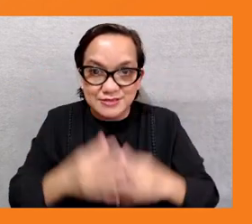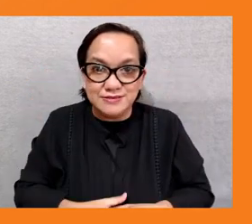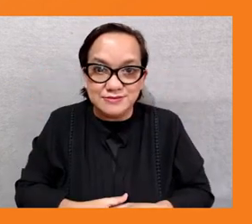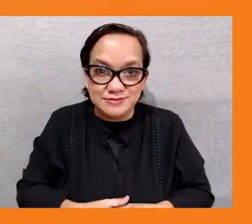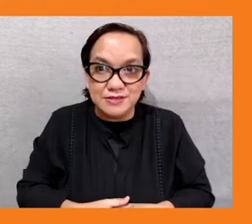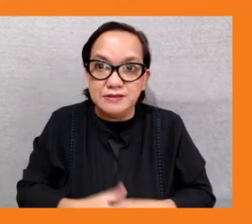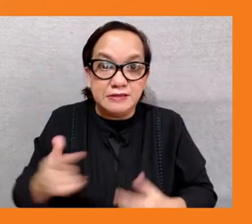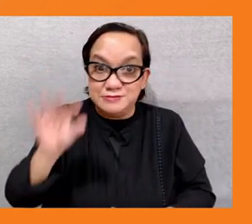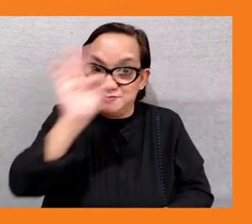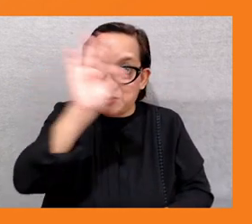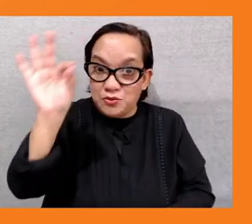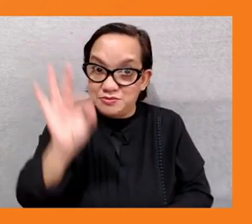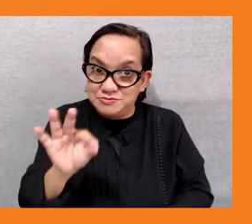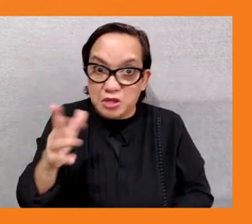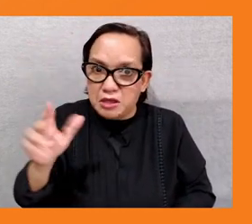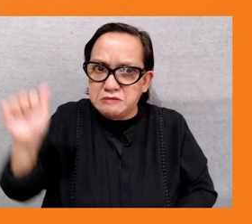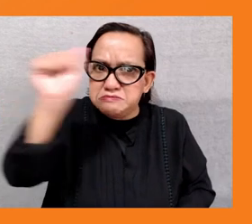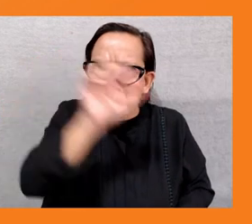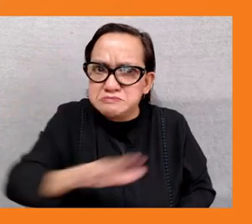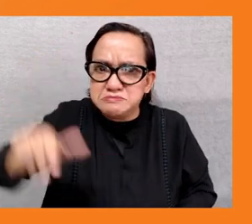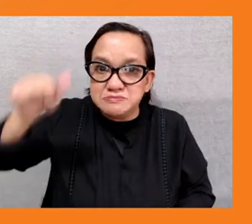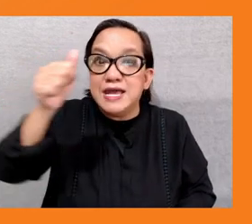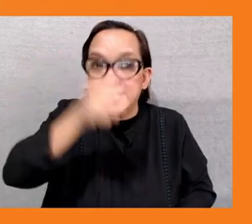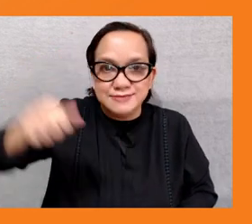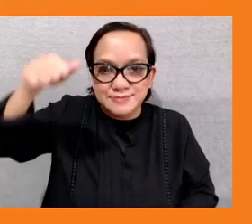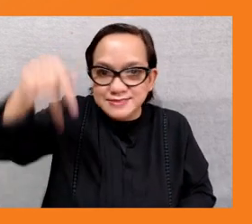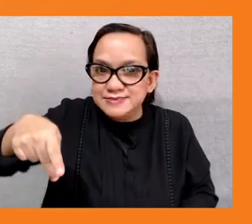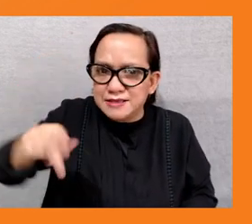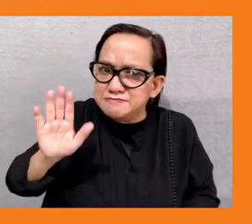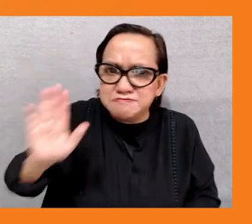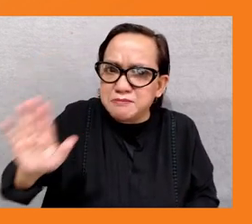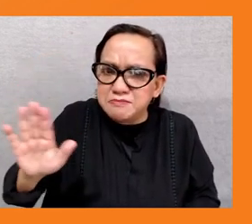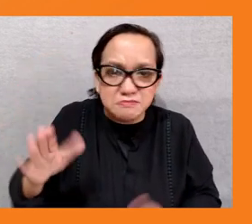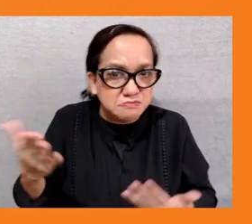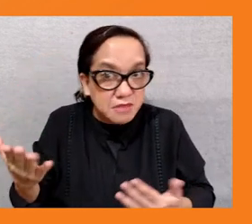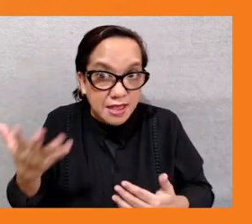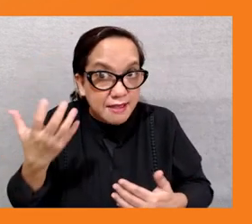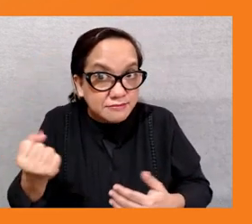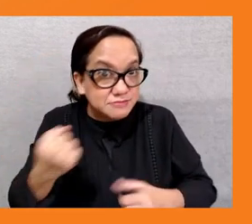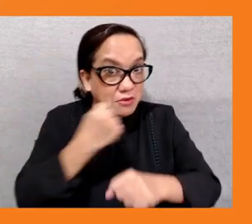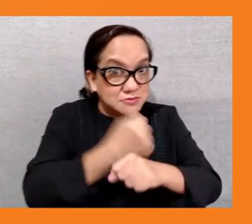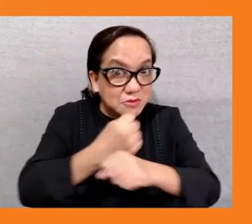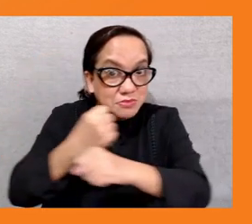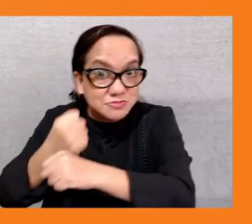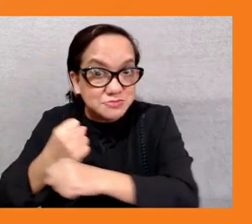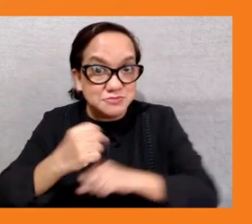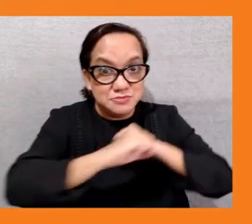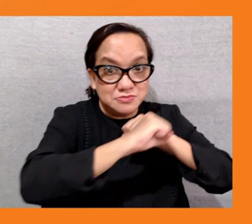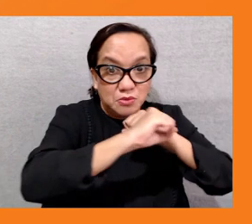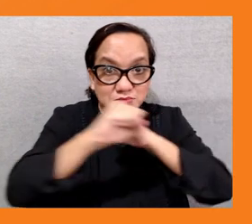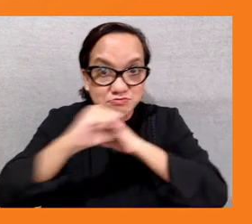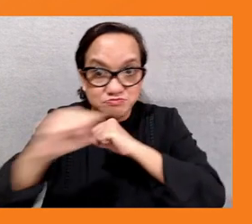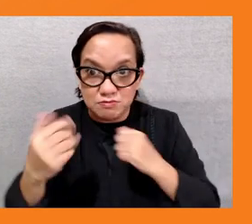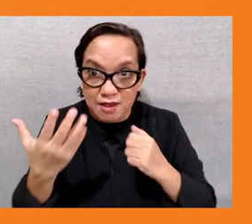so definitely the early work on just transition in the climate space was certainly concentrated in europe and the